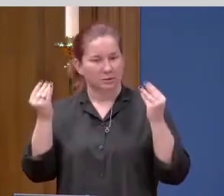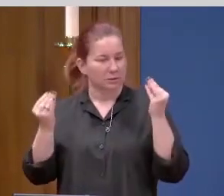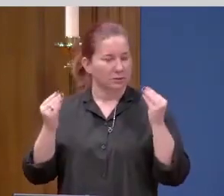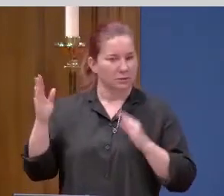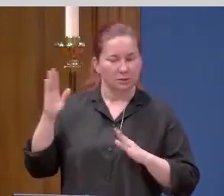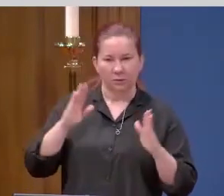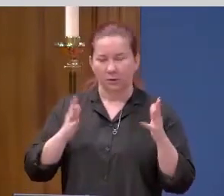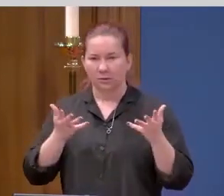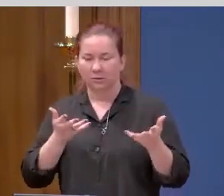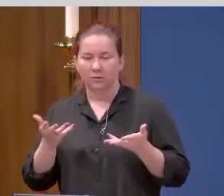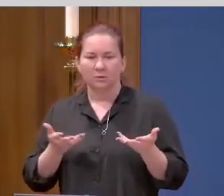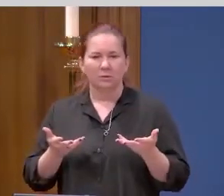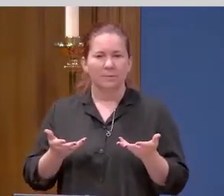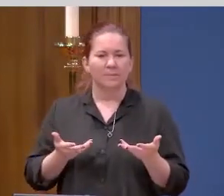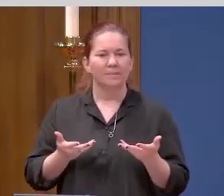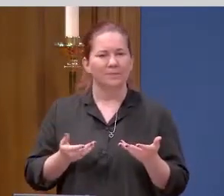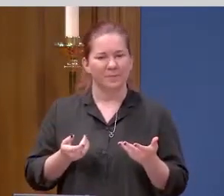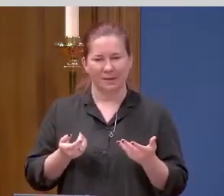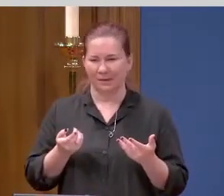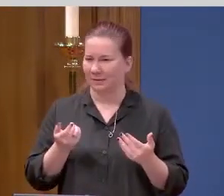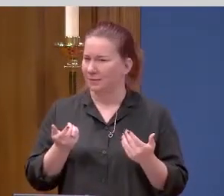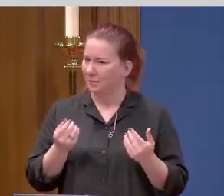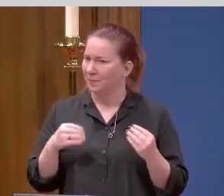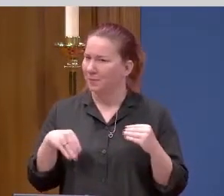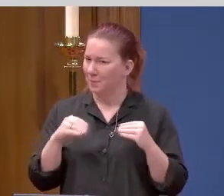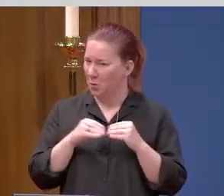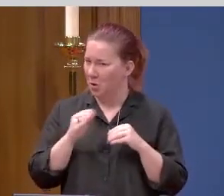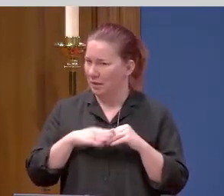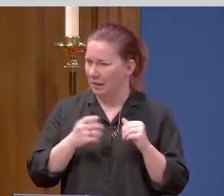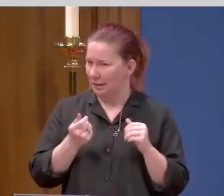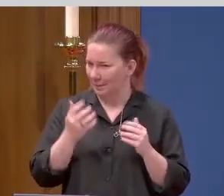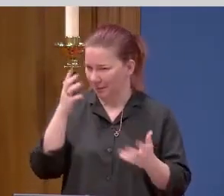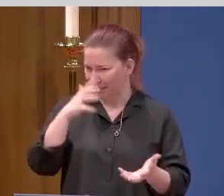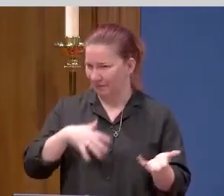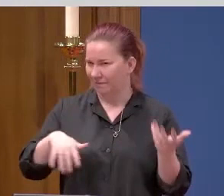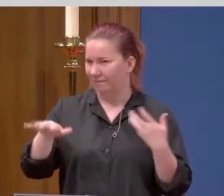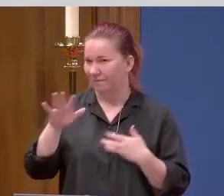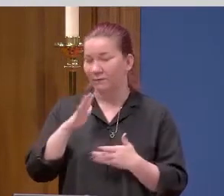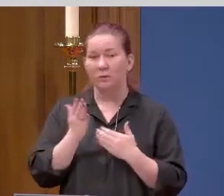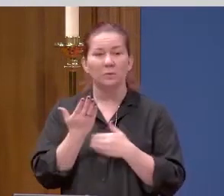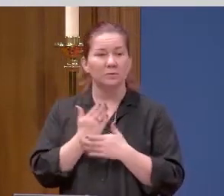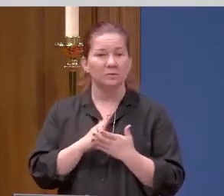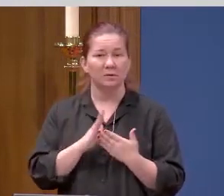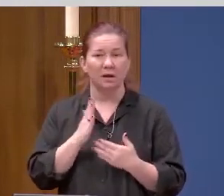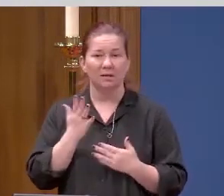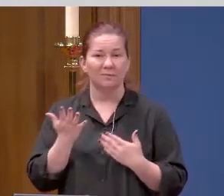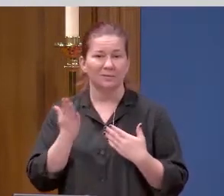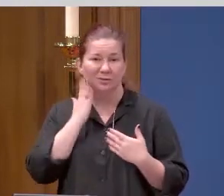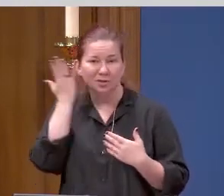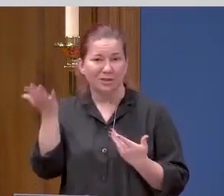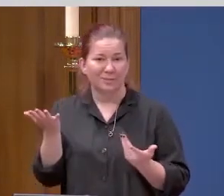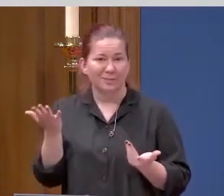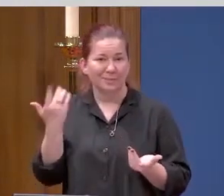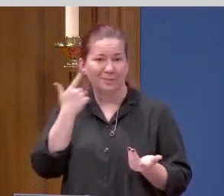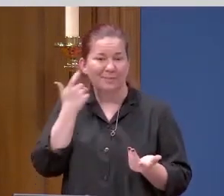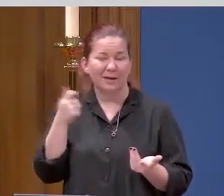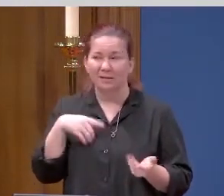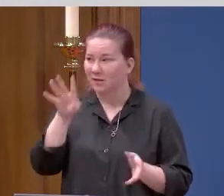They're probably more than a little confused. Some of them are ashamed for having abandoned him.